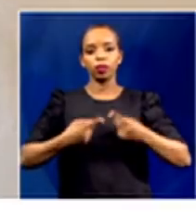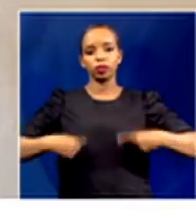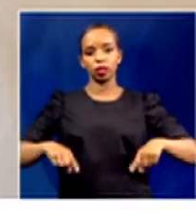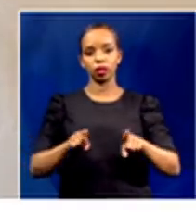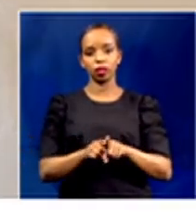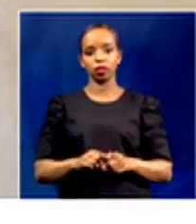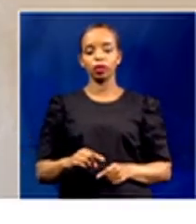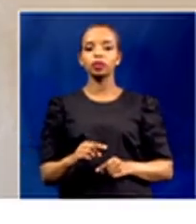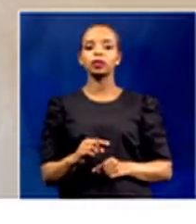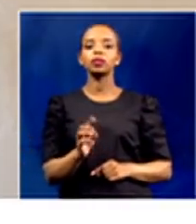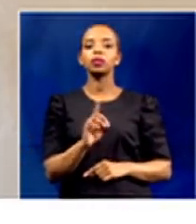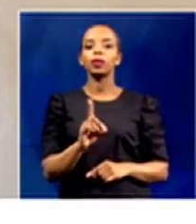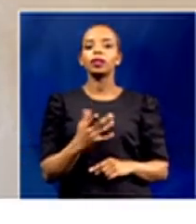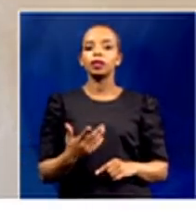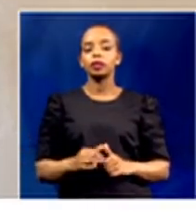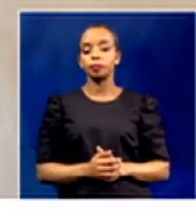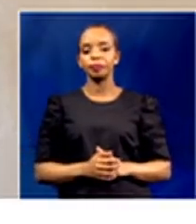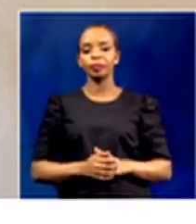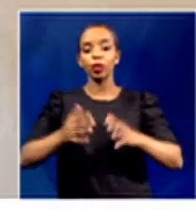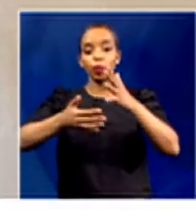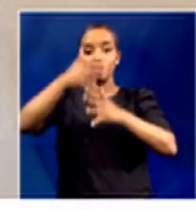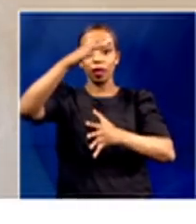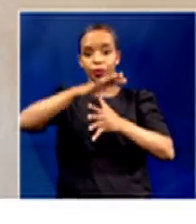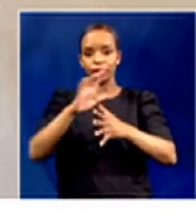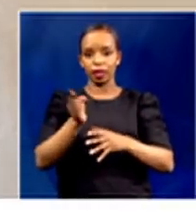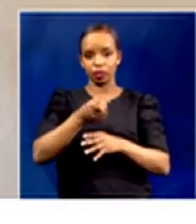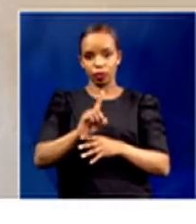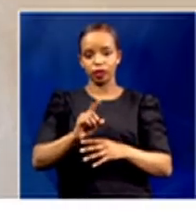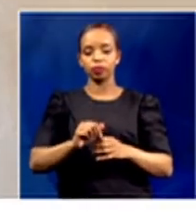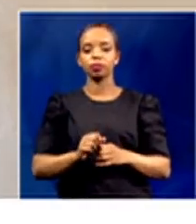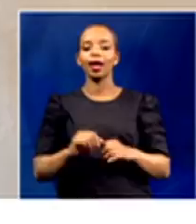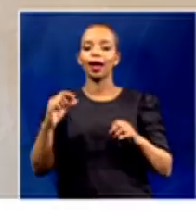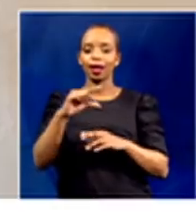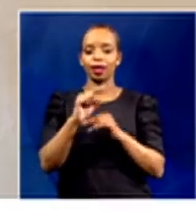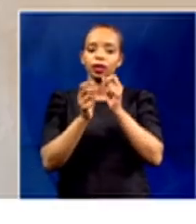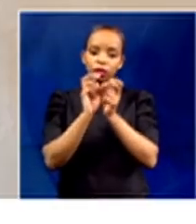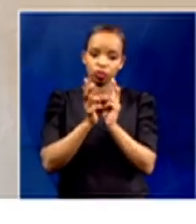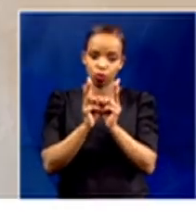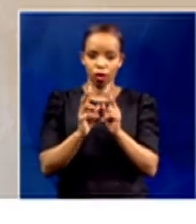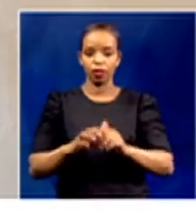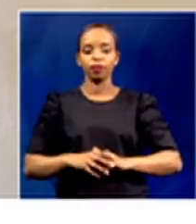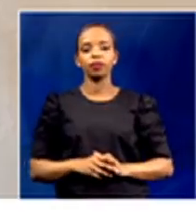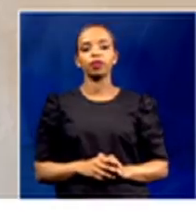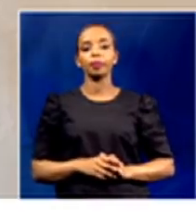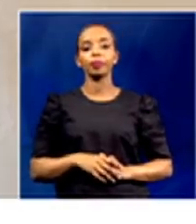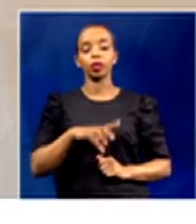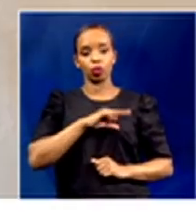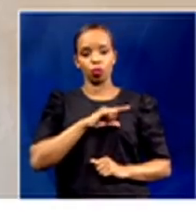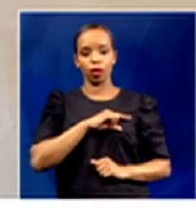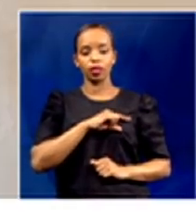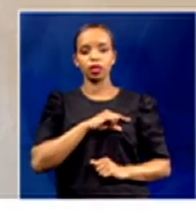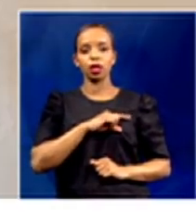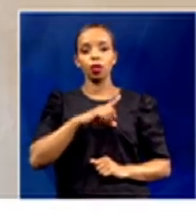thought would be prioritized would have been Crate 12. Because we have the view that this group or this cohort